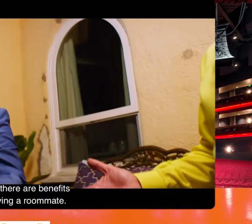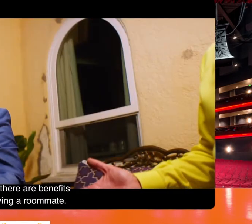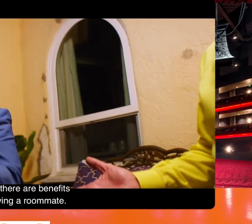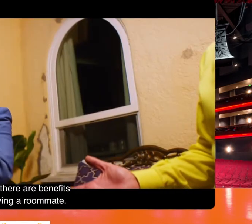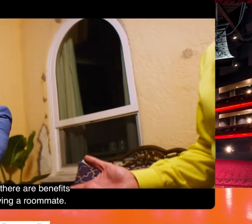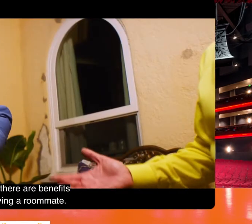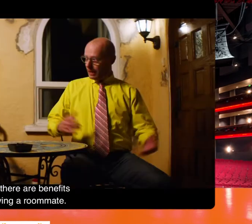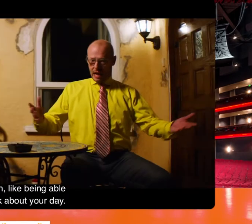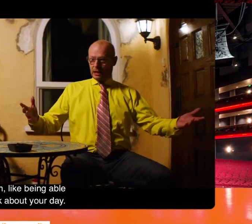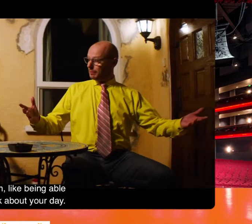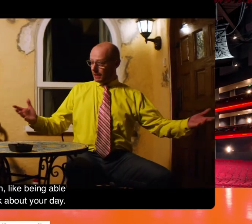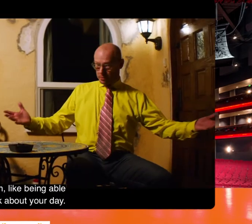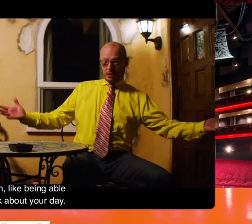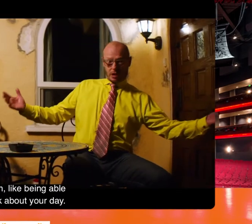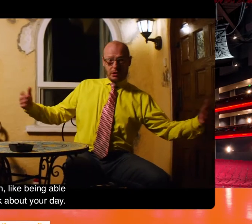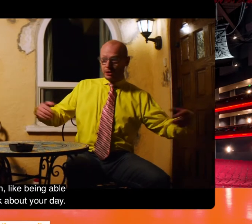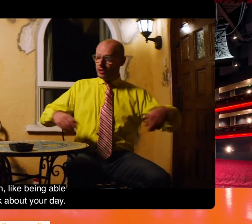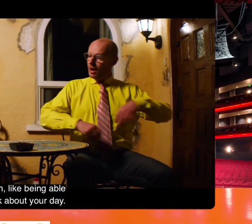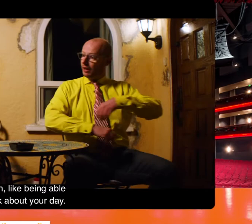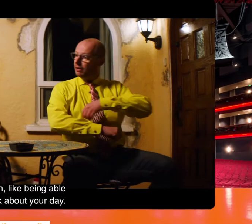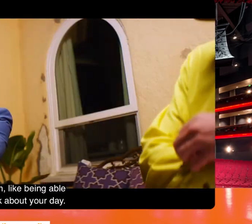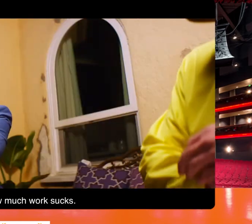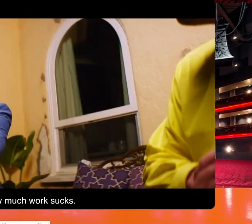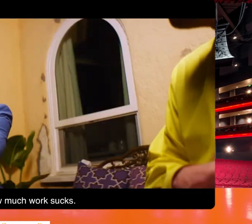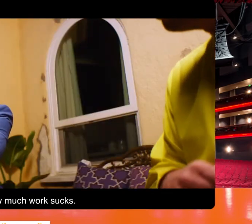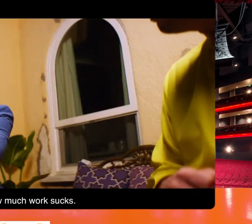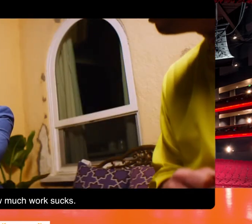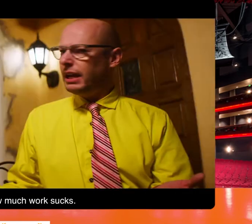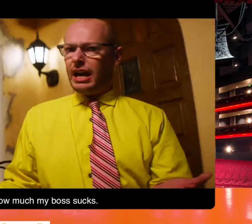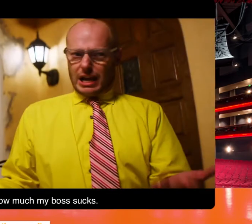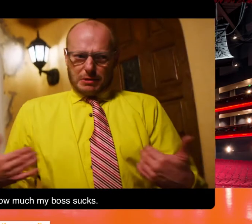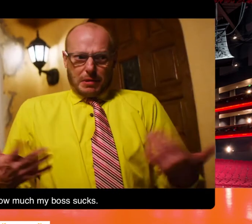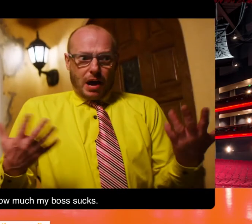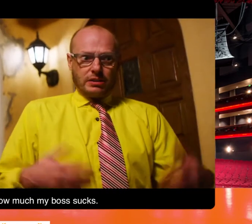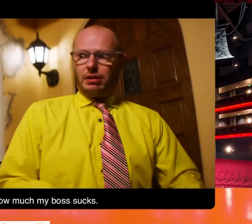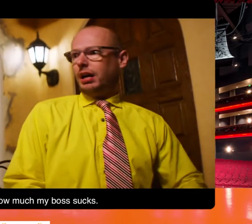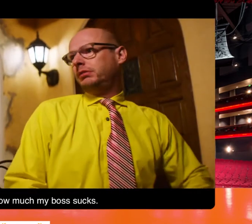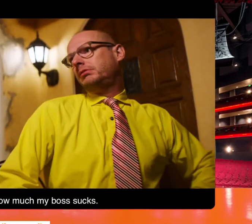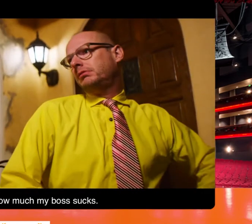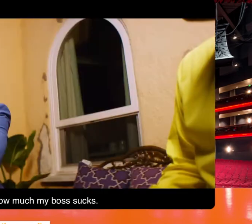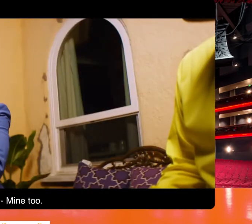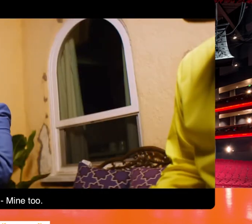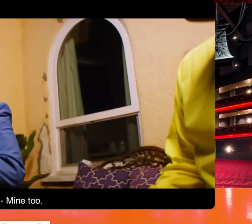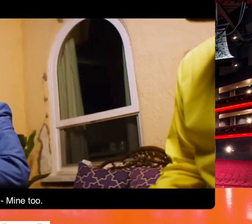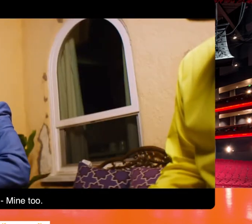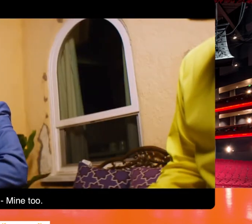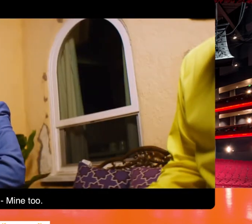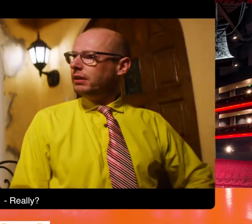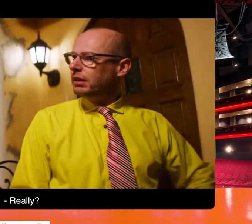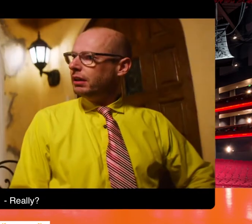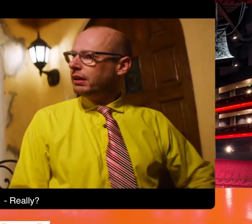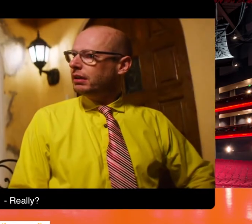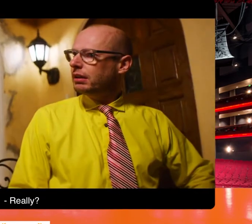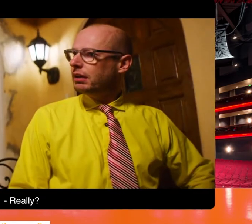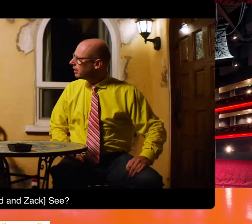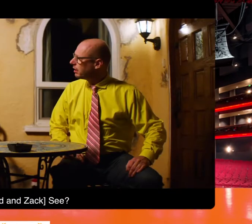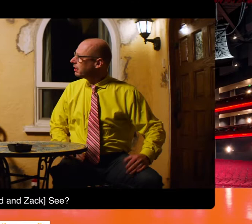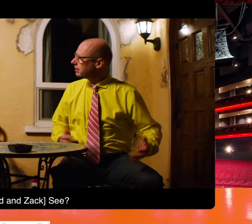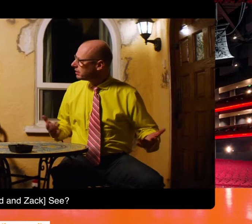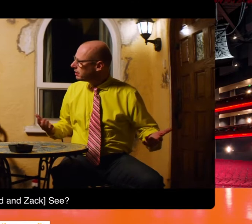benefits to having a roommate. Yeah, like being able to talk about your day. Or how much work sucks. Yeah, and much my boss sucks. Mine, too. Really?